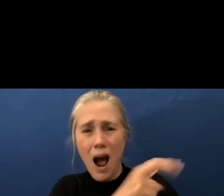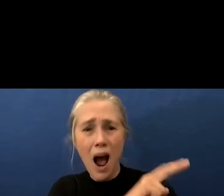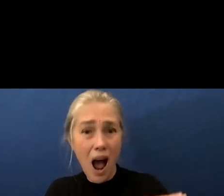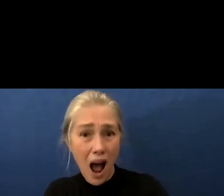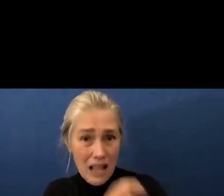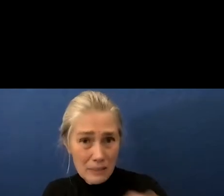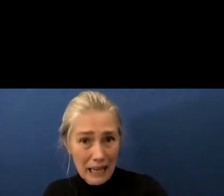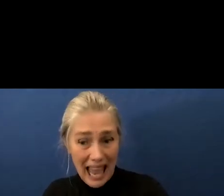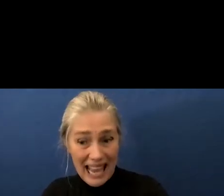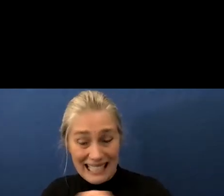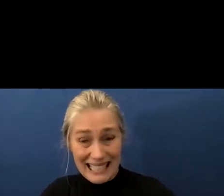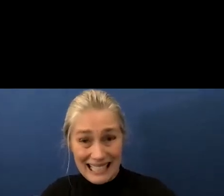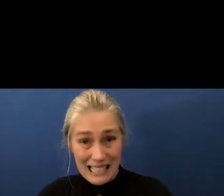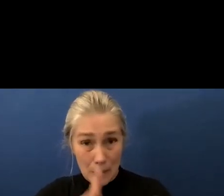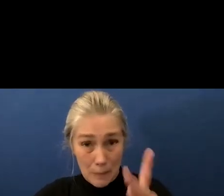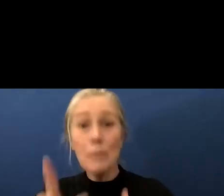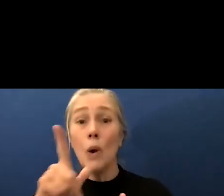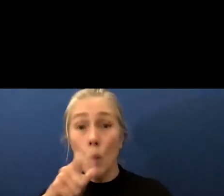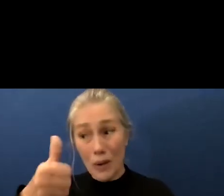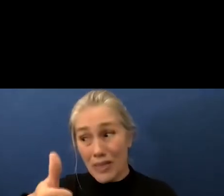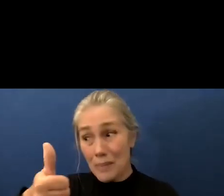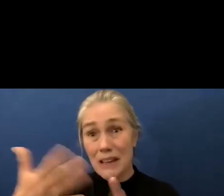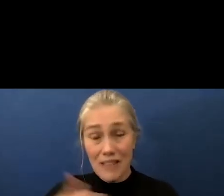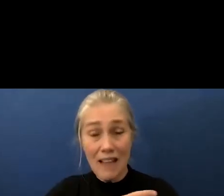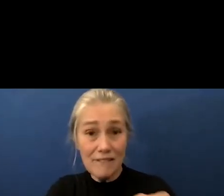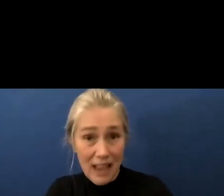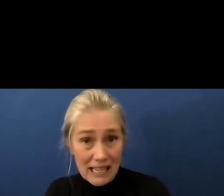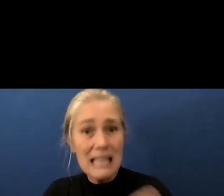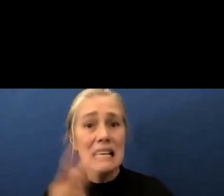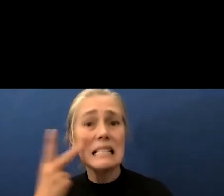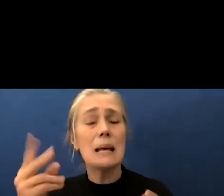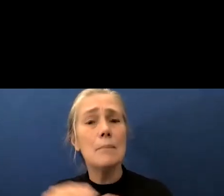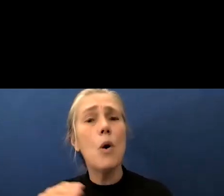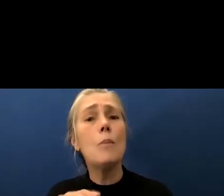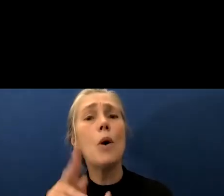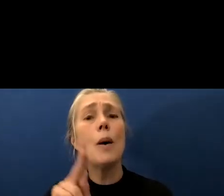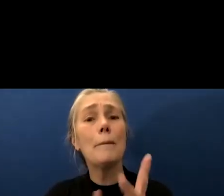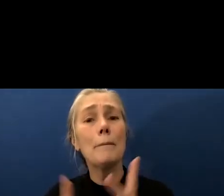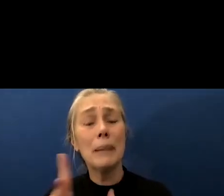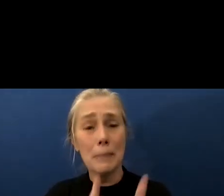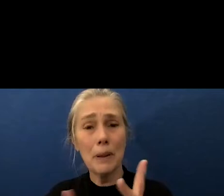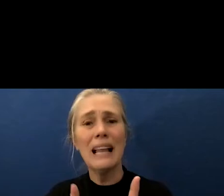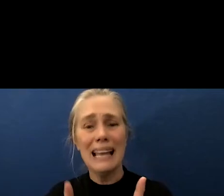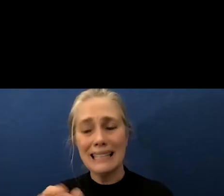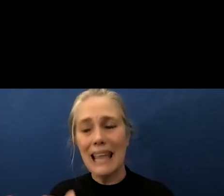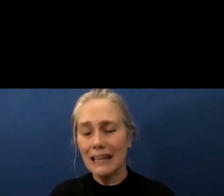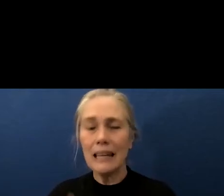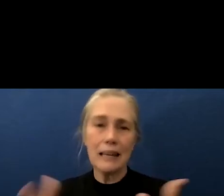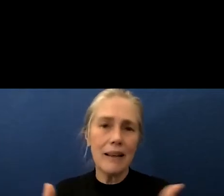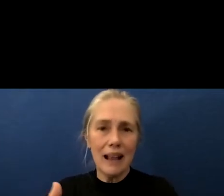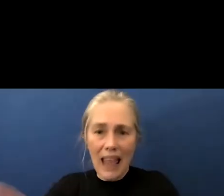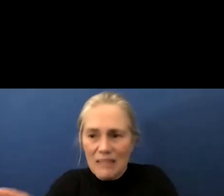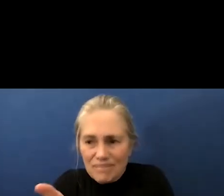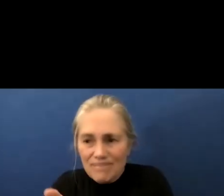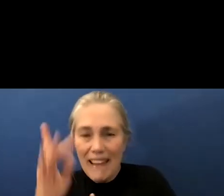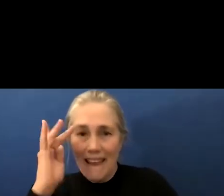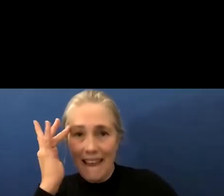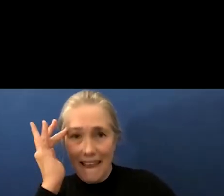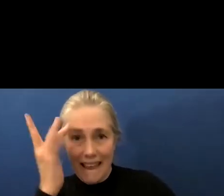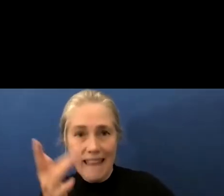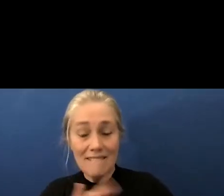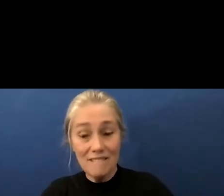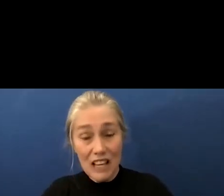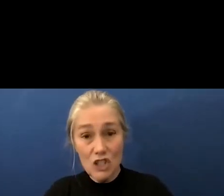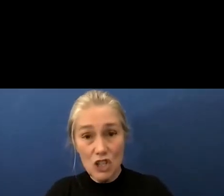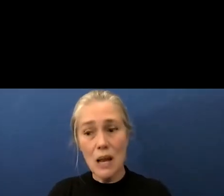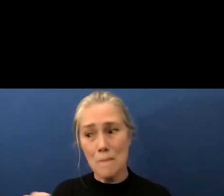amongst the vaccinated he said we are seeing more and more people getting breakthrough infections and more and more of those people who are